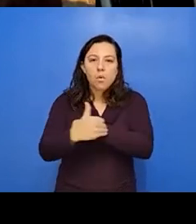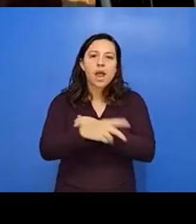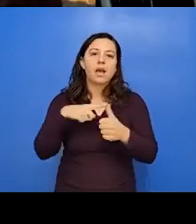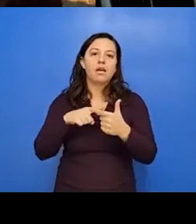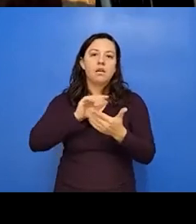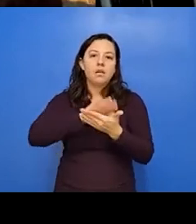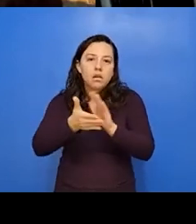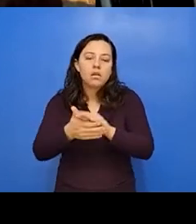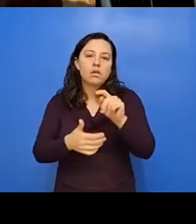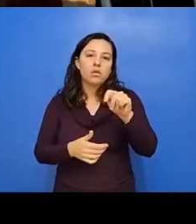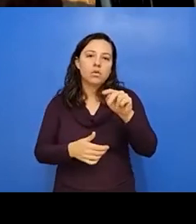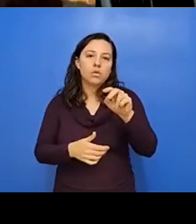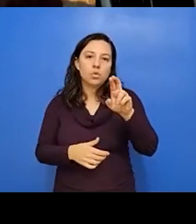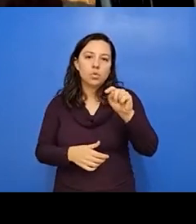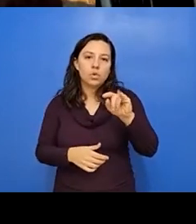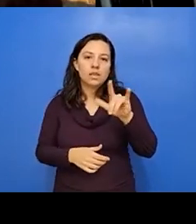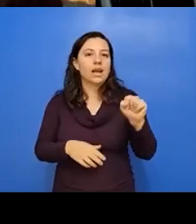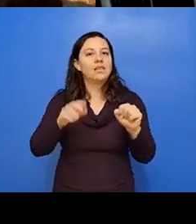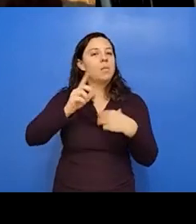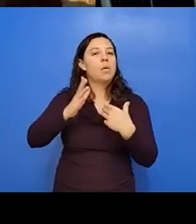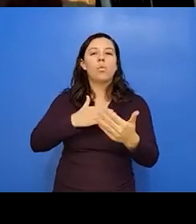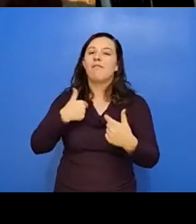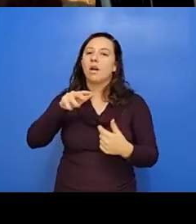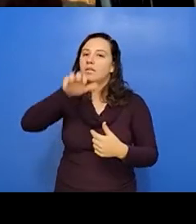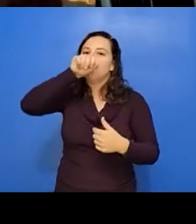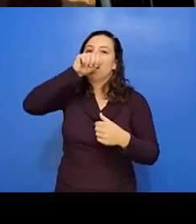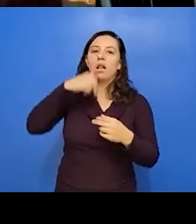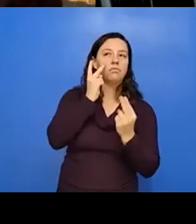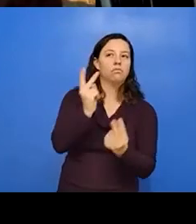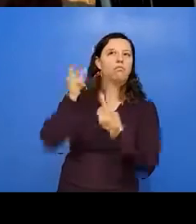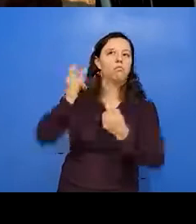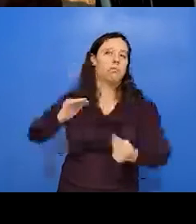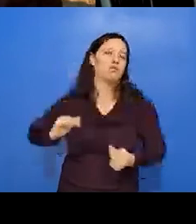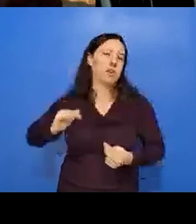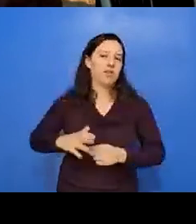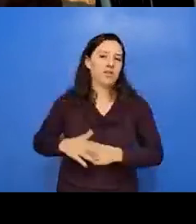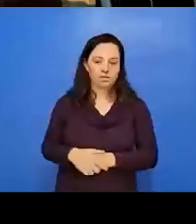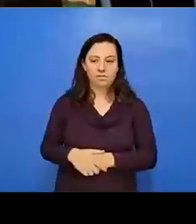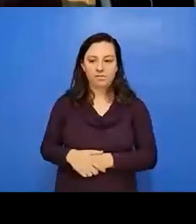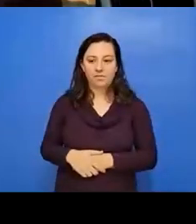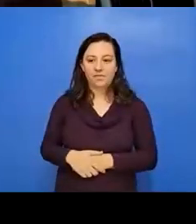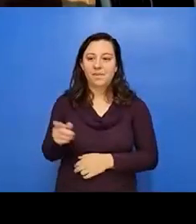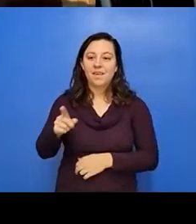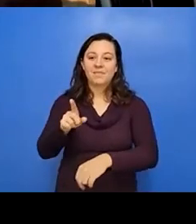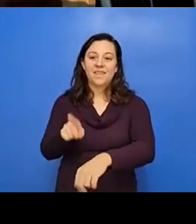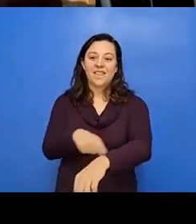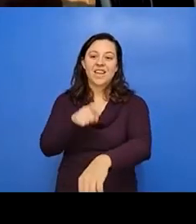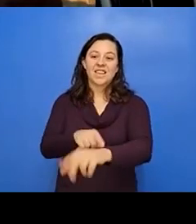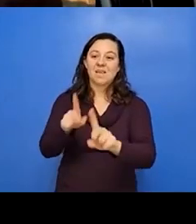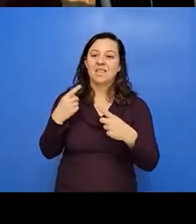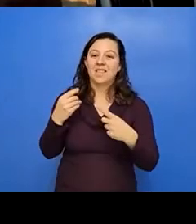wonderful smells that bring back my childhood. Um, you know, it's been a long time since I've had a good rabbit stew,